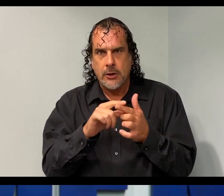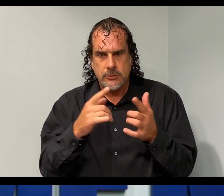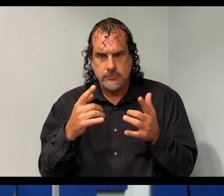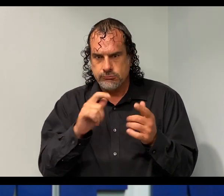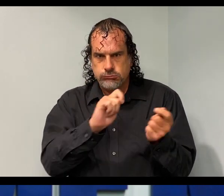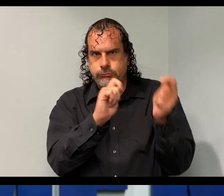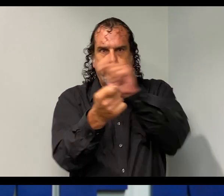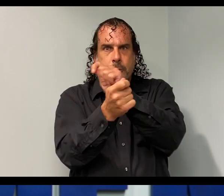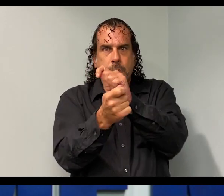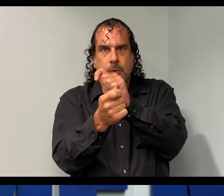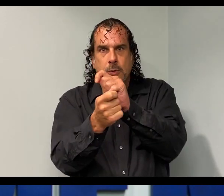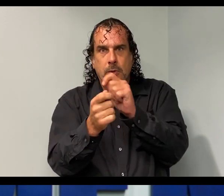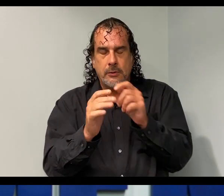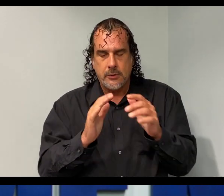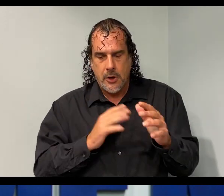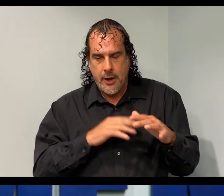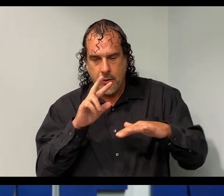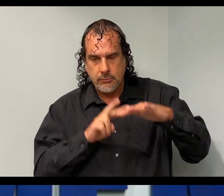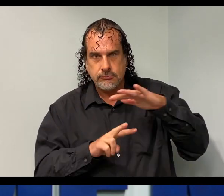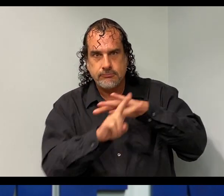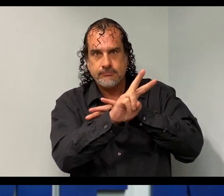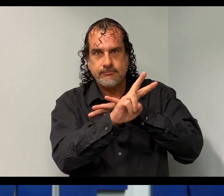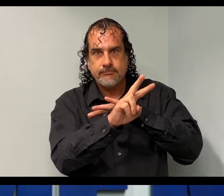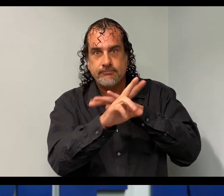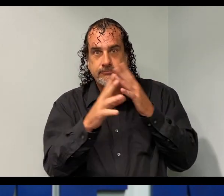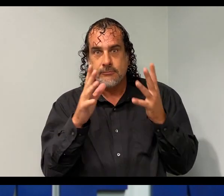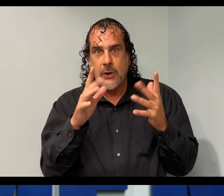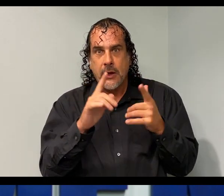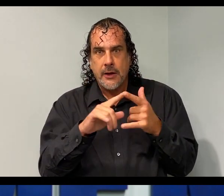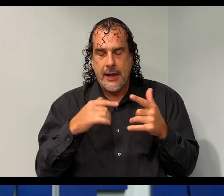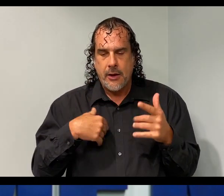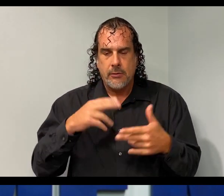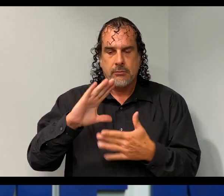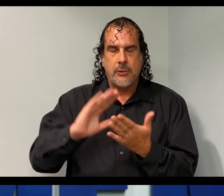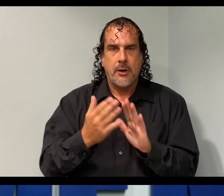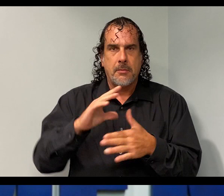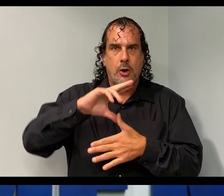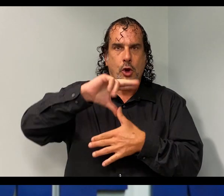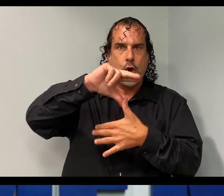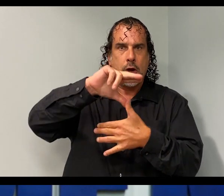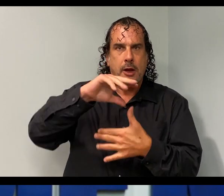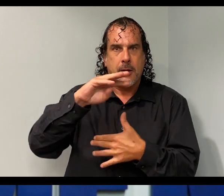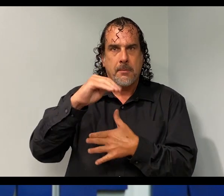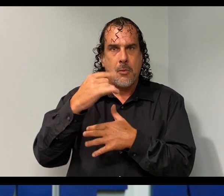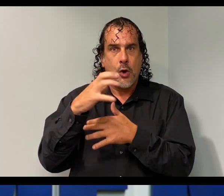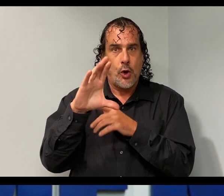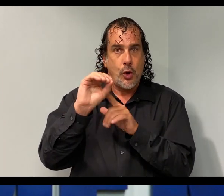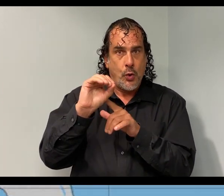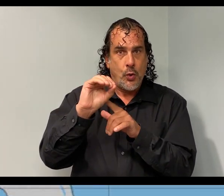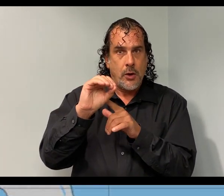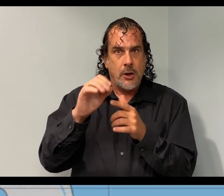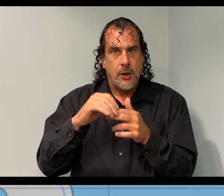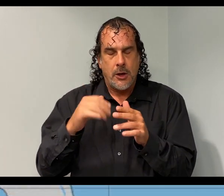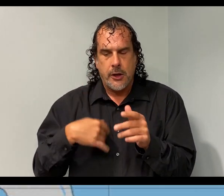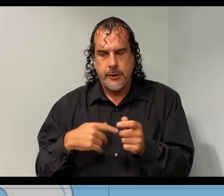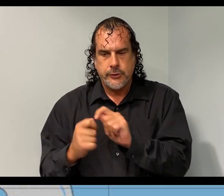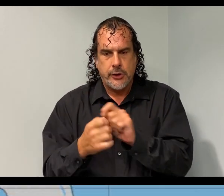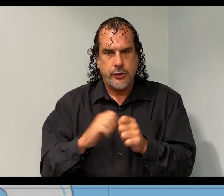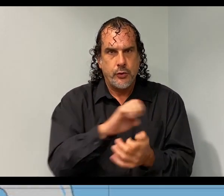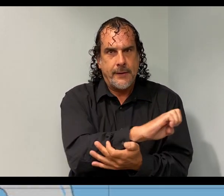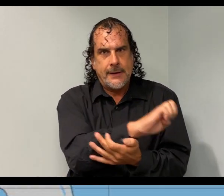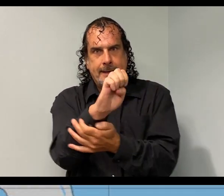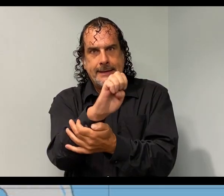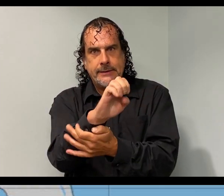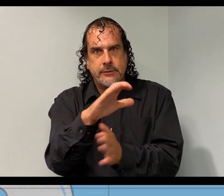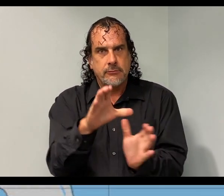We had an abrupt change in our Tropical Storm Marco, which is now Hurricane Marco. It actually made an abrupt change to